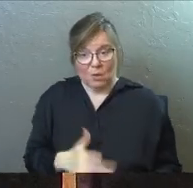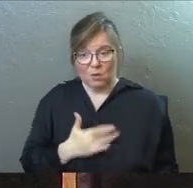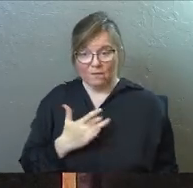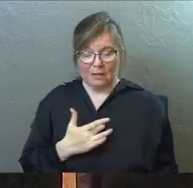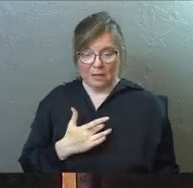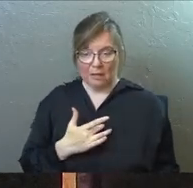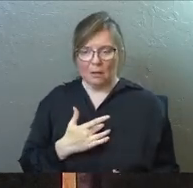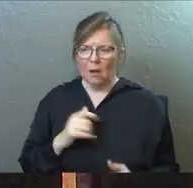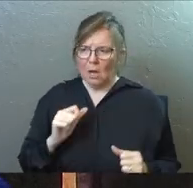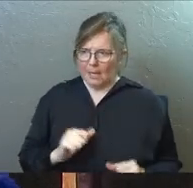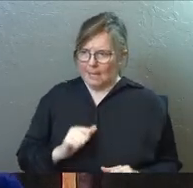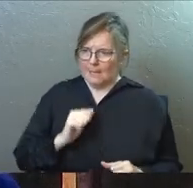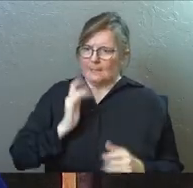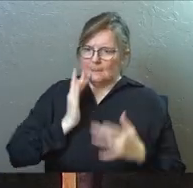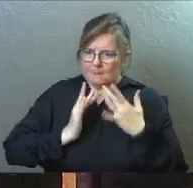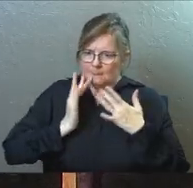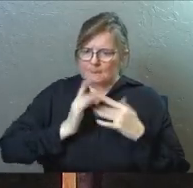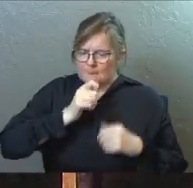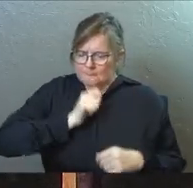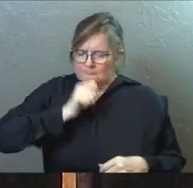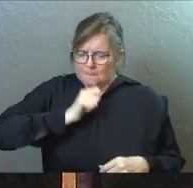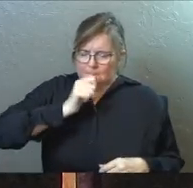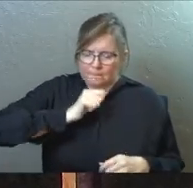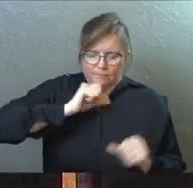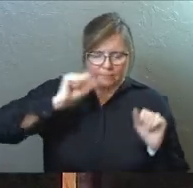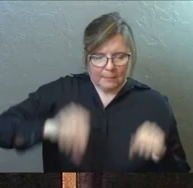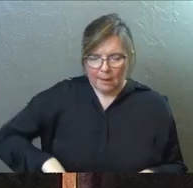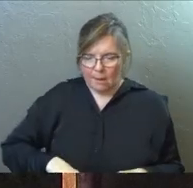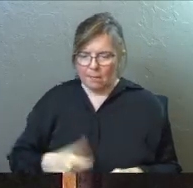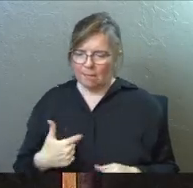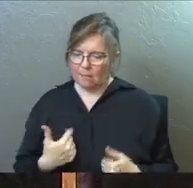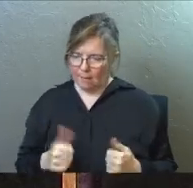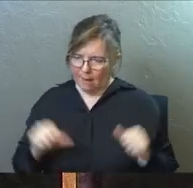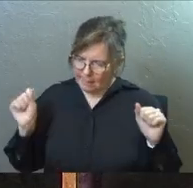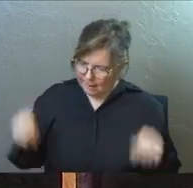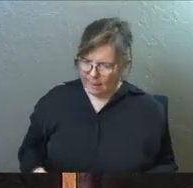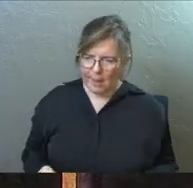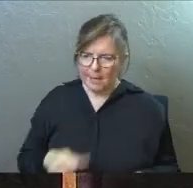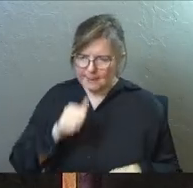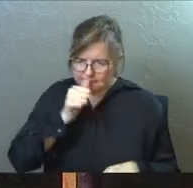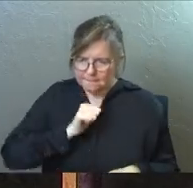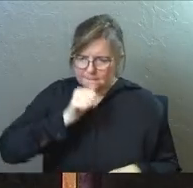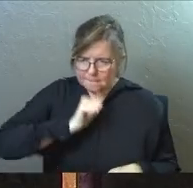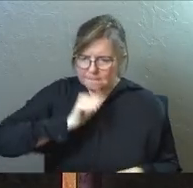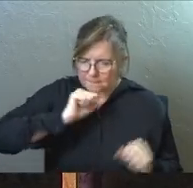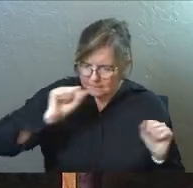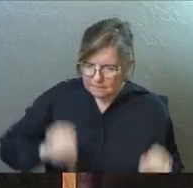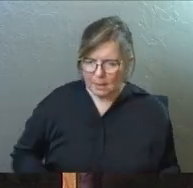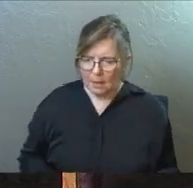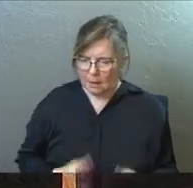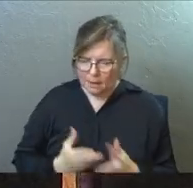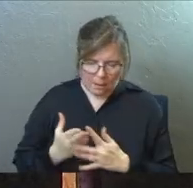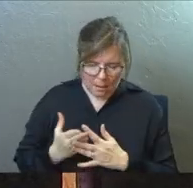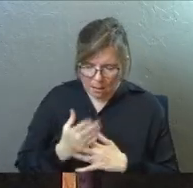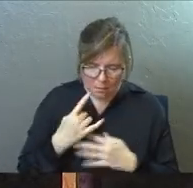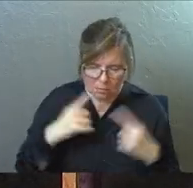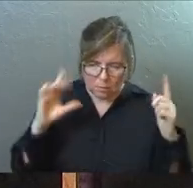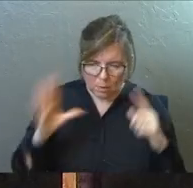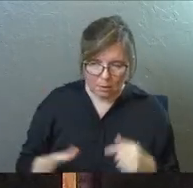can feel like you can handle it all. Like this is the kind of life I can handle. I'm getting it done.